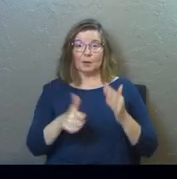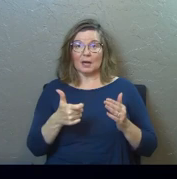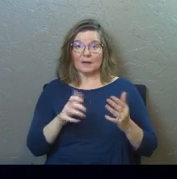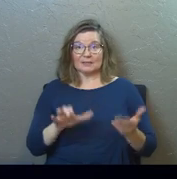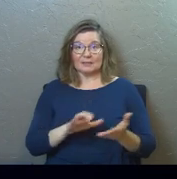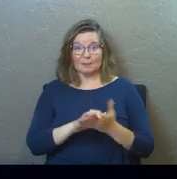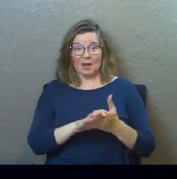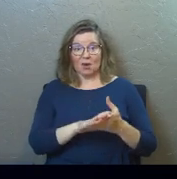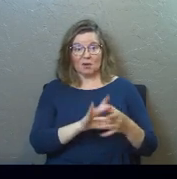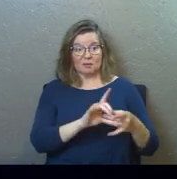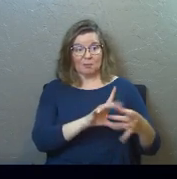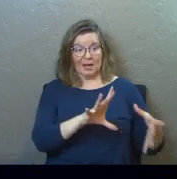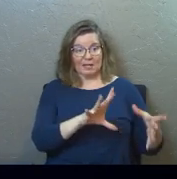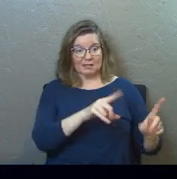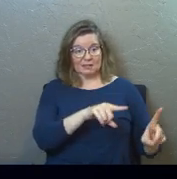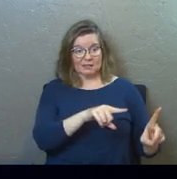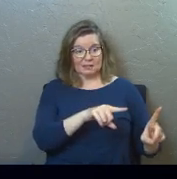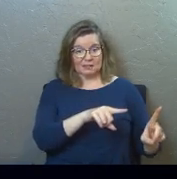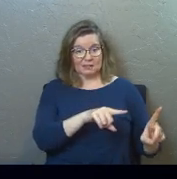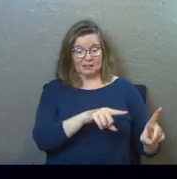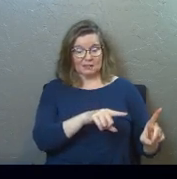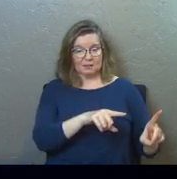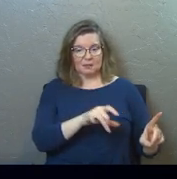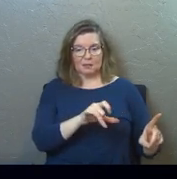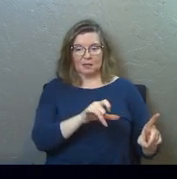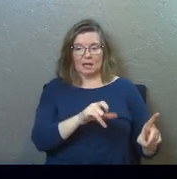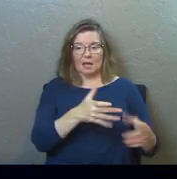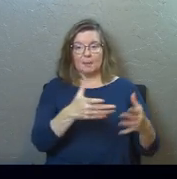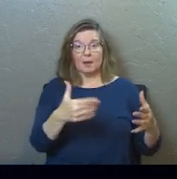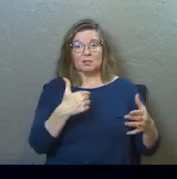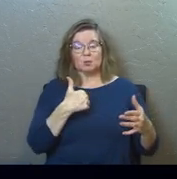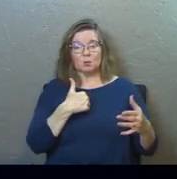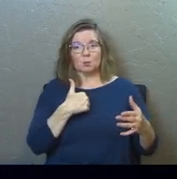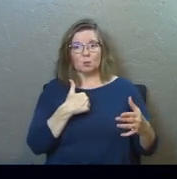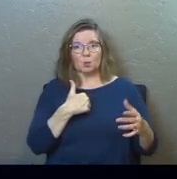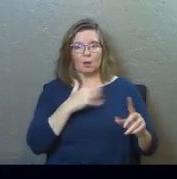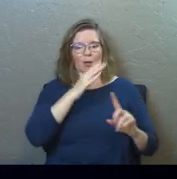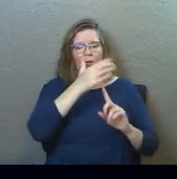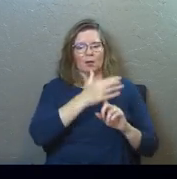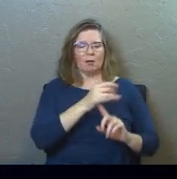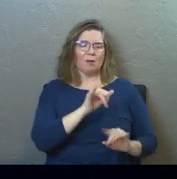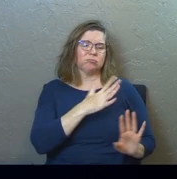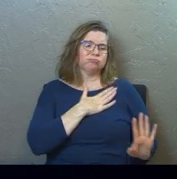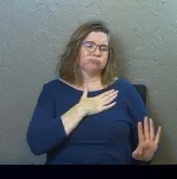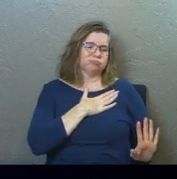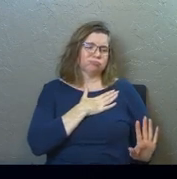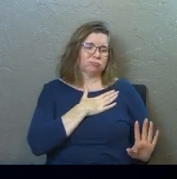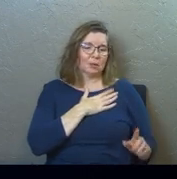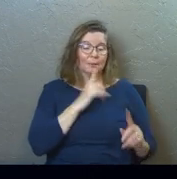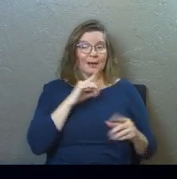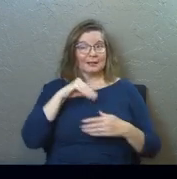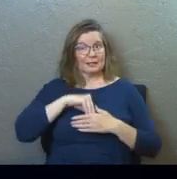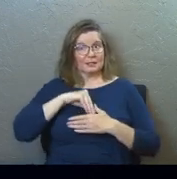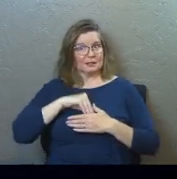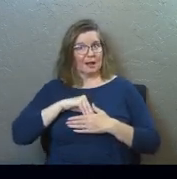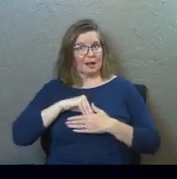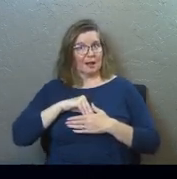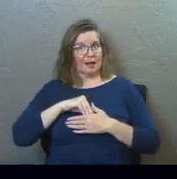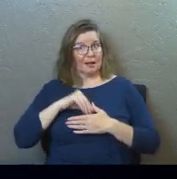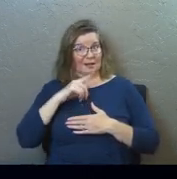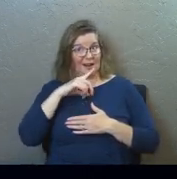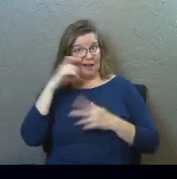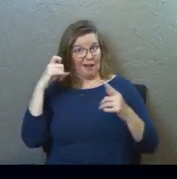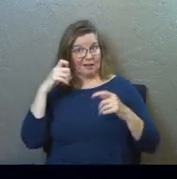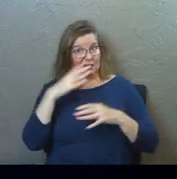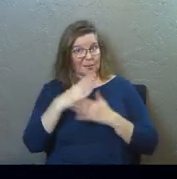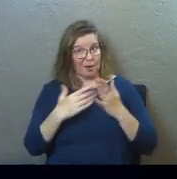else's marriage breaks, as much as we put on a show that we're sad about that, there is a part of us, an ugly